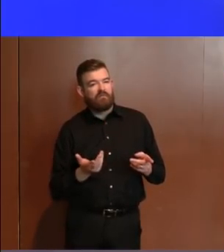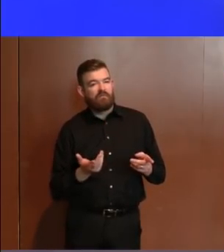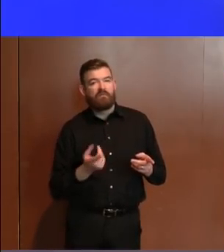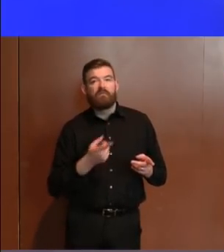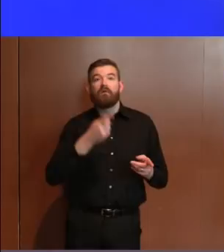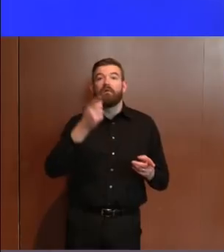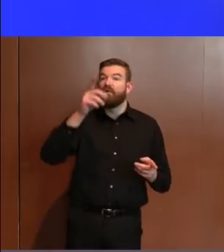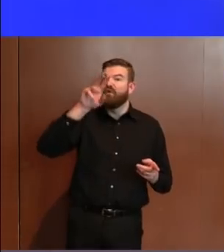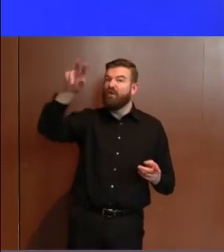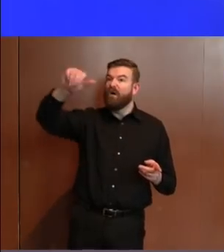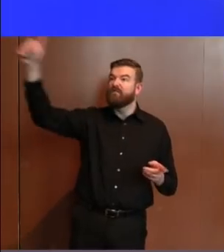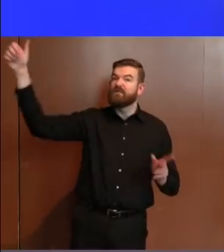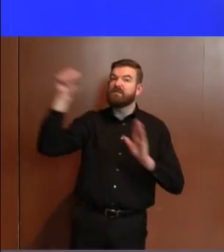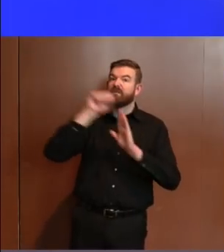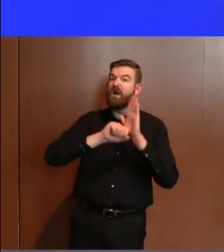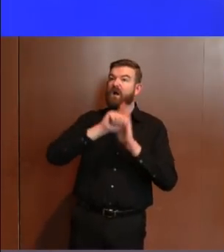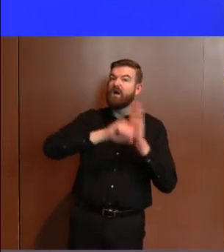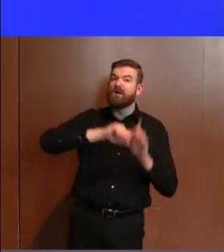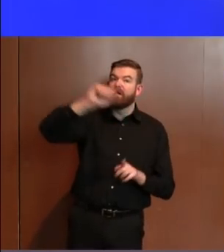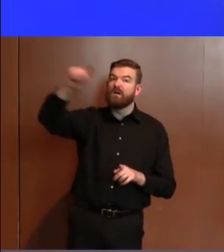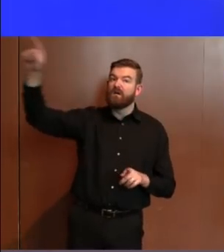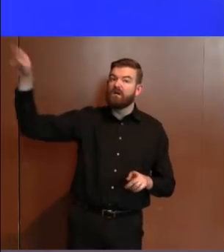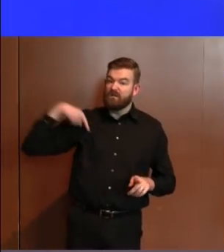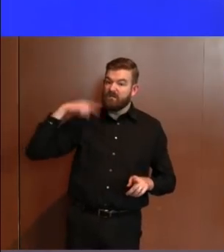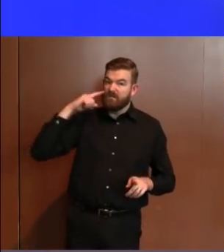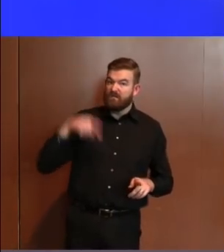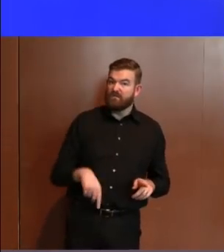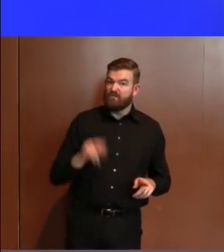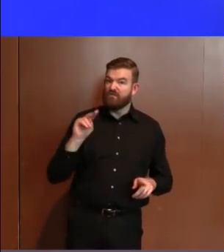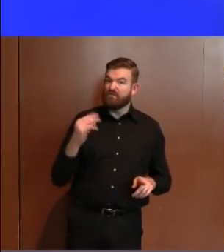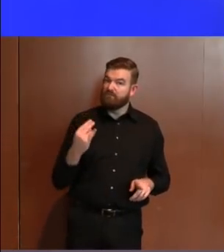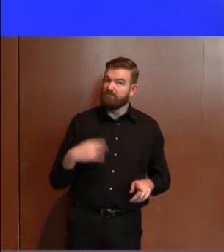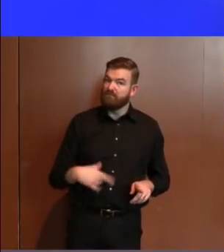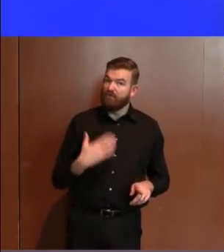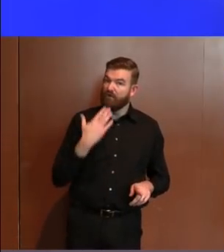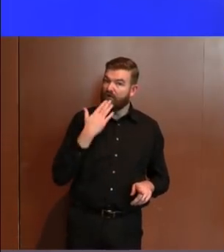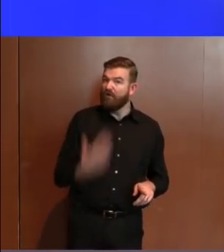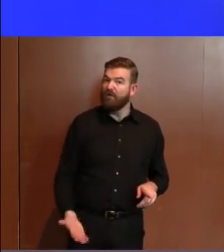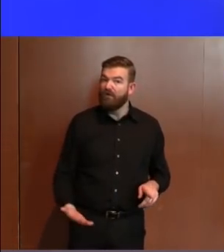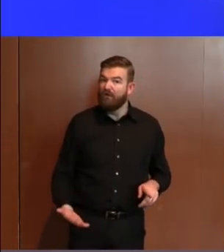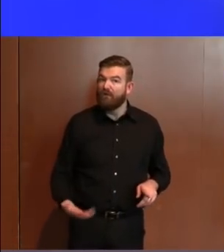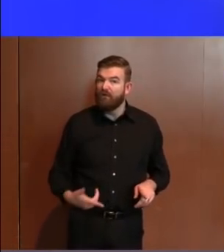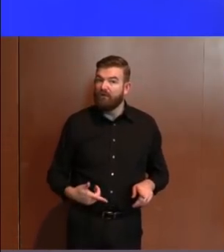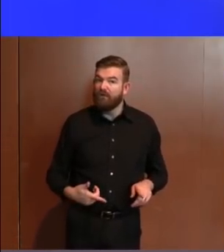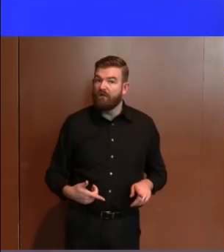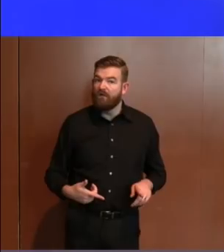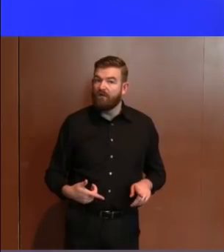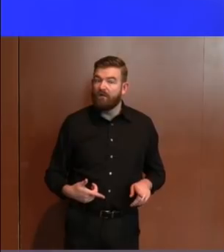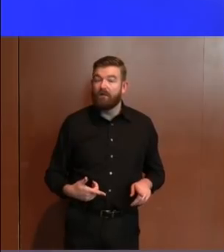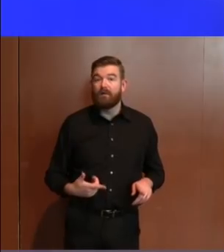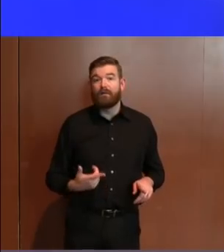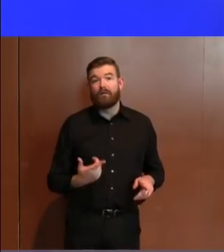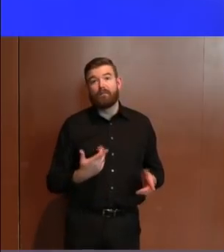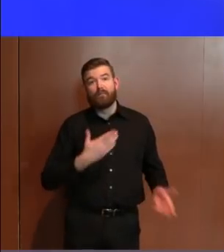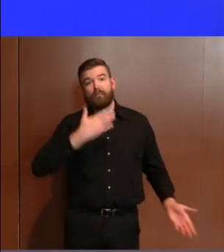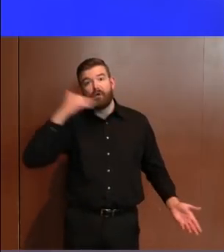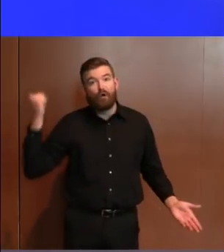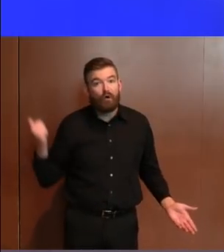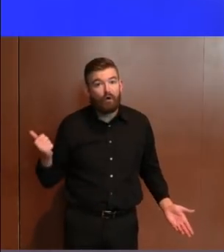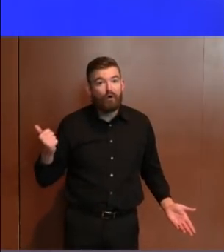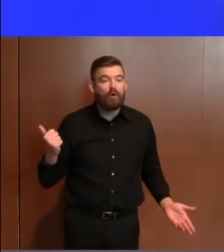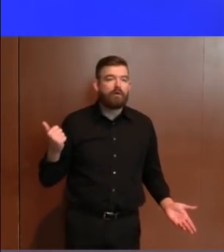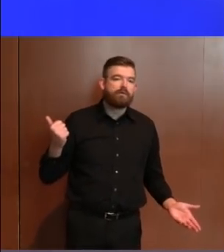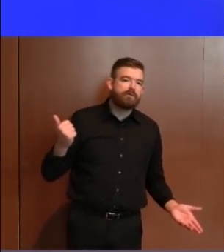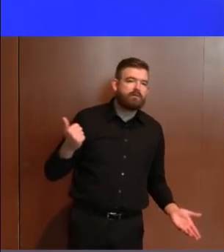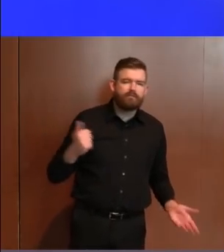all the time, I'd say we're meaningfully, again, not going to make you feel any better. We're in a better position than most of the folks